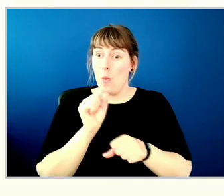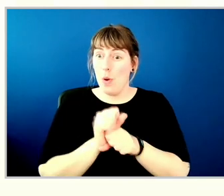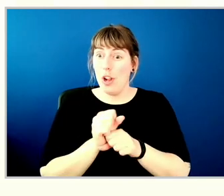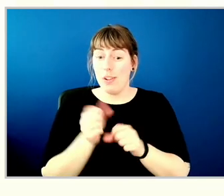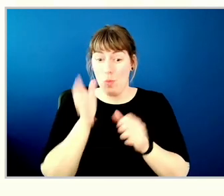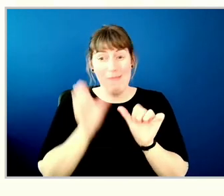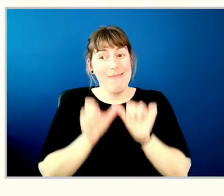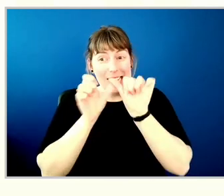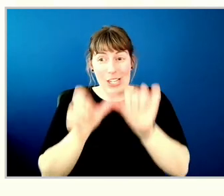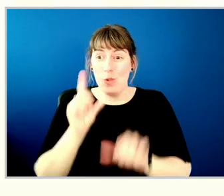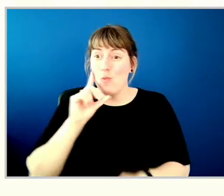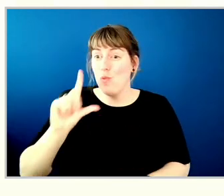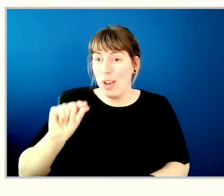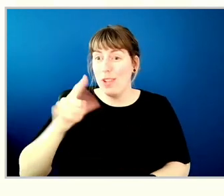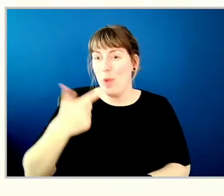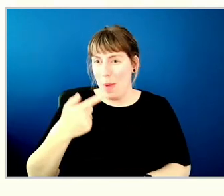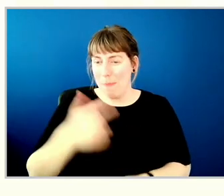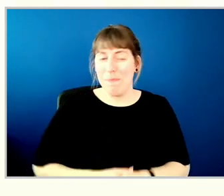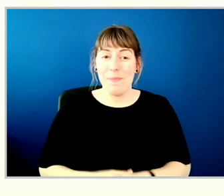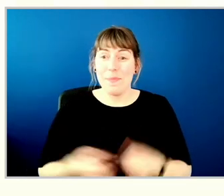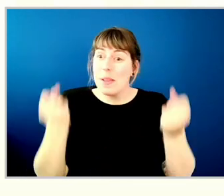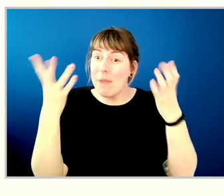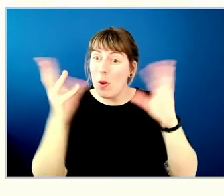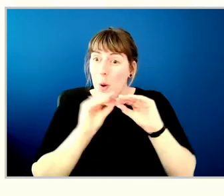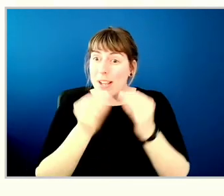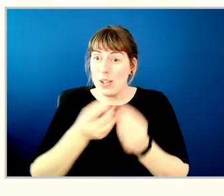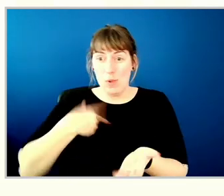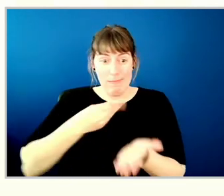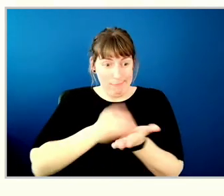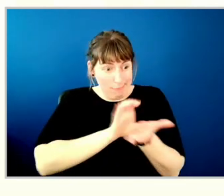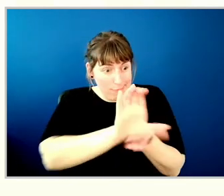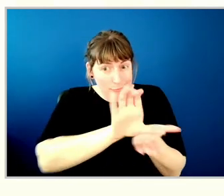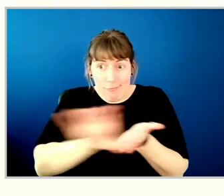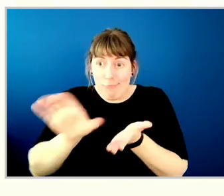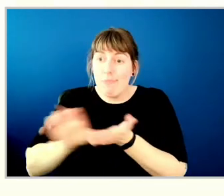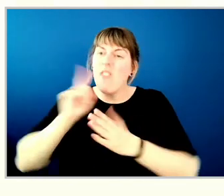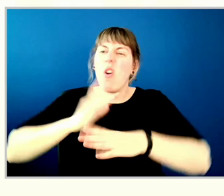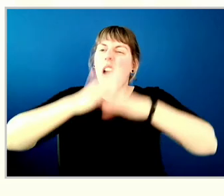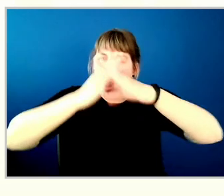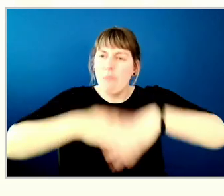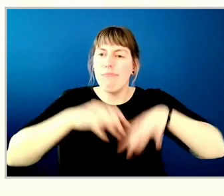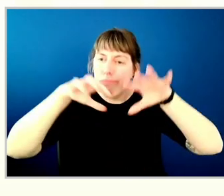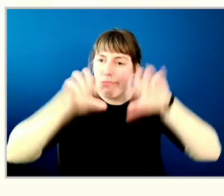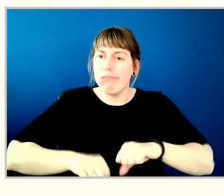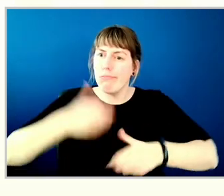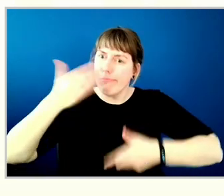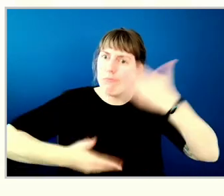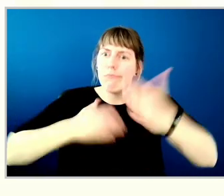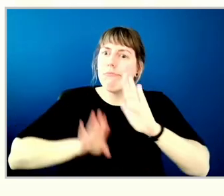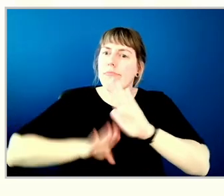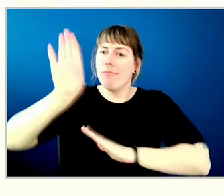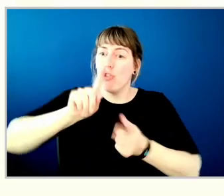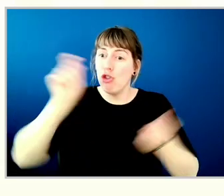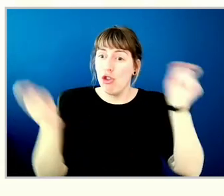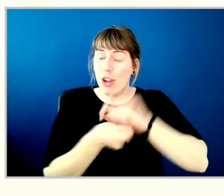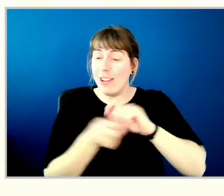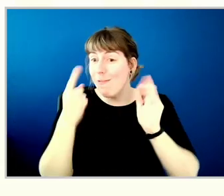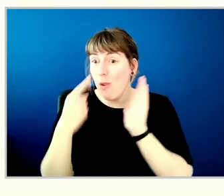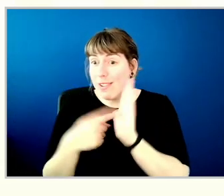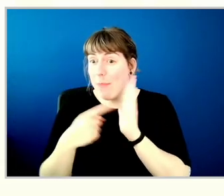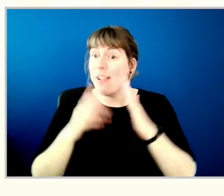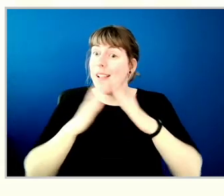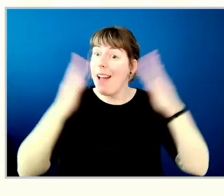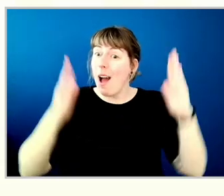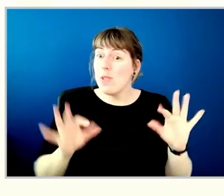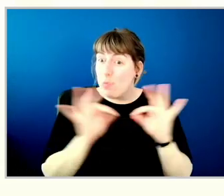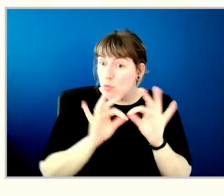We funded many organizations and initiatives that are removing barriers and driving change in areas ranging from affordable housing to the